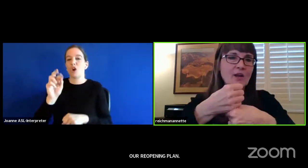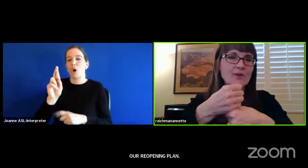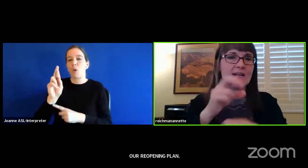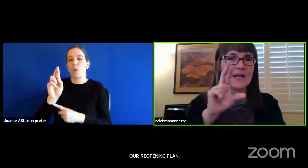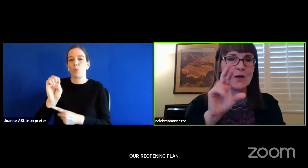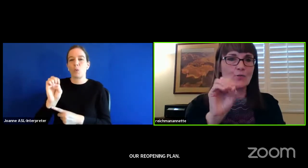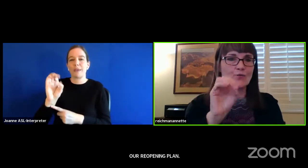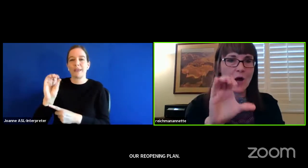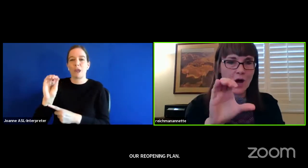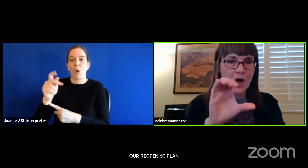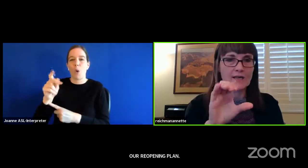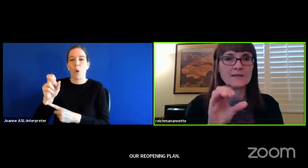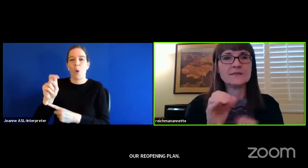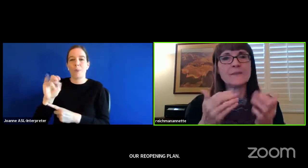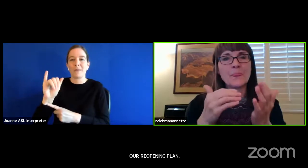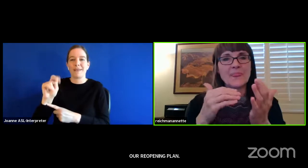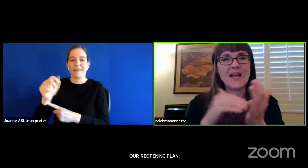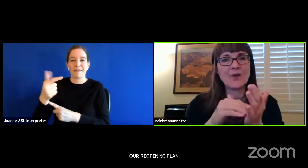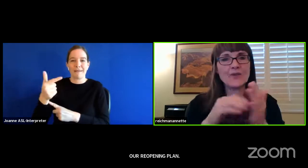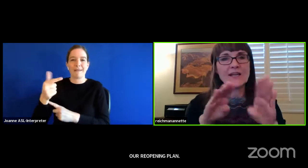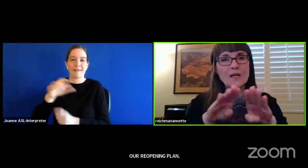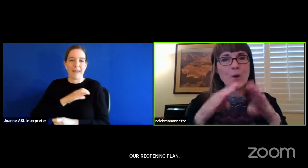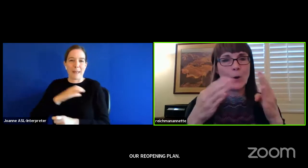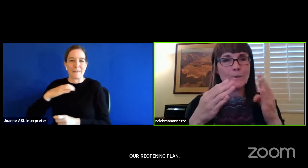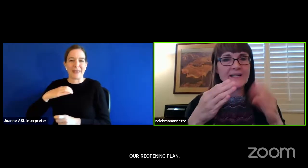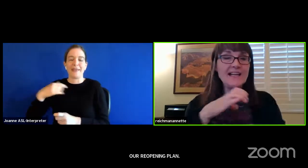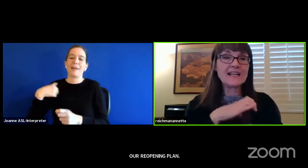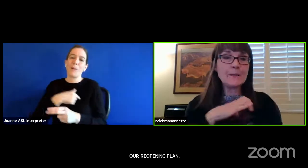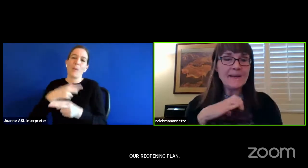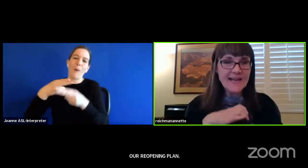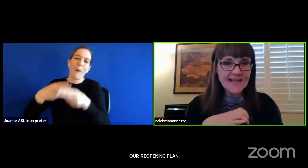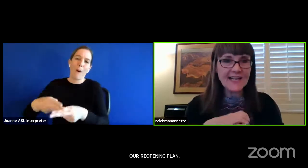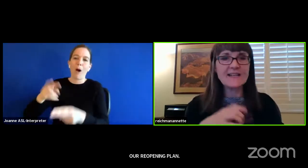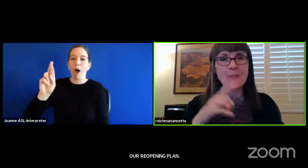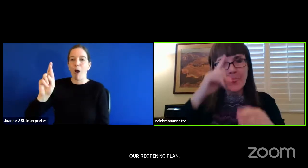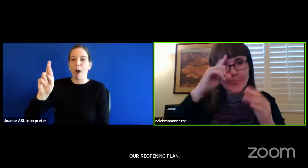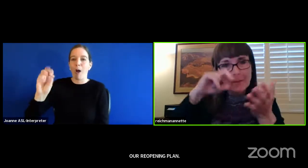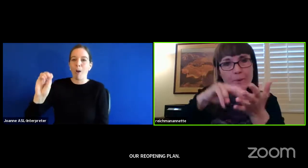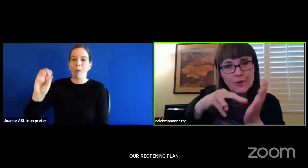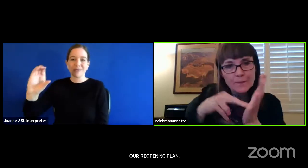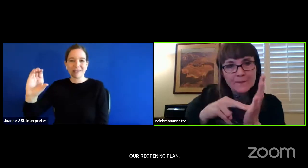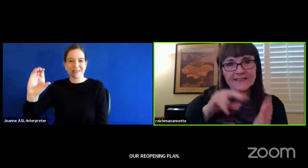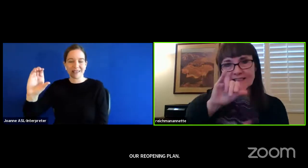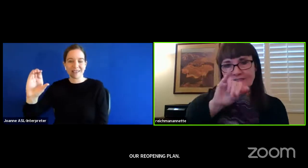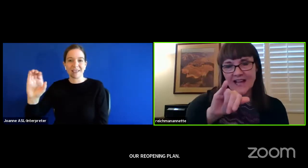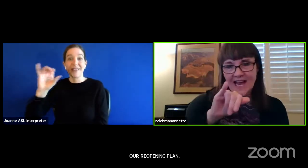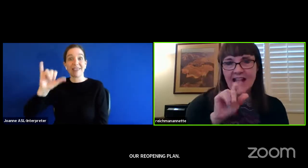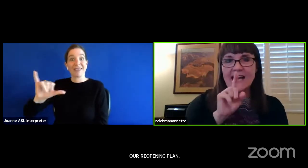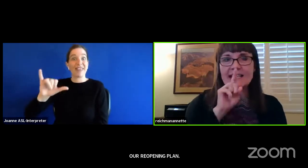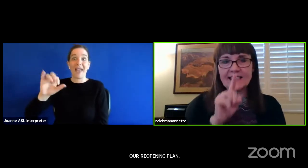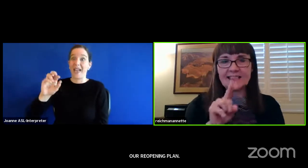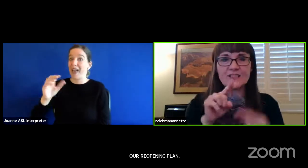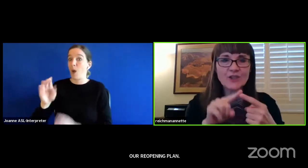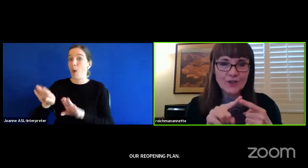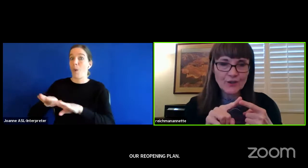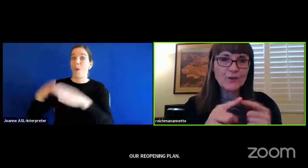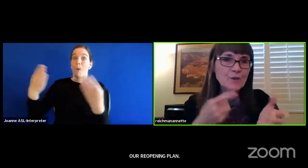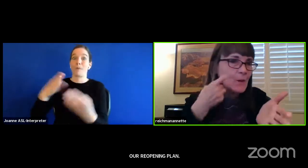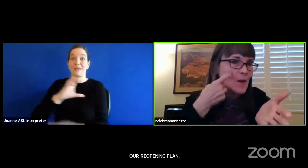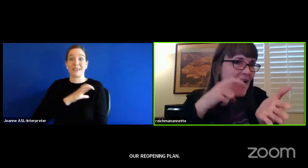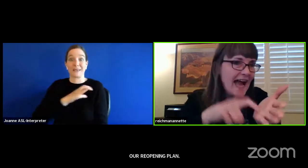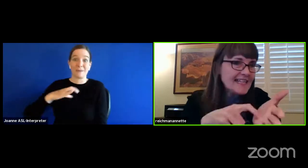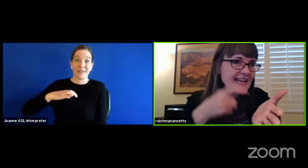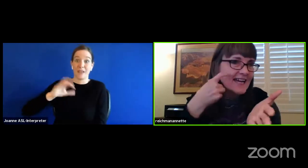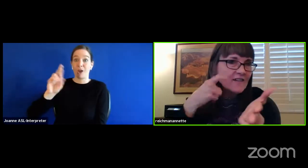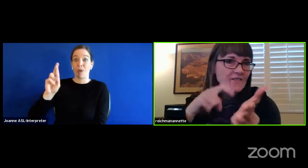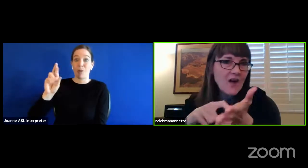acronym VOC. The reopening committee, the purpose of that is to